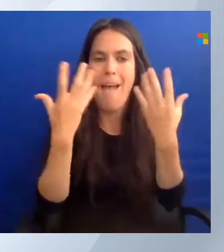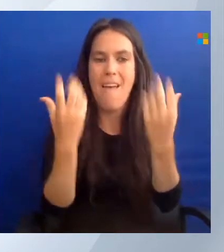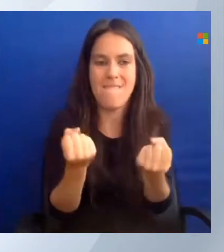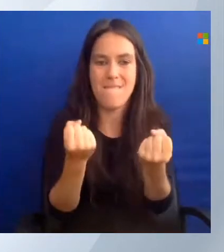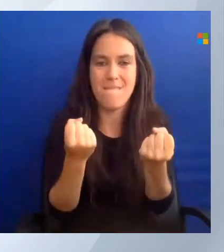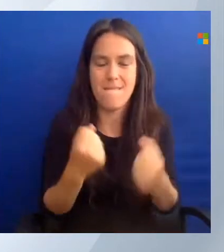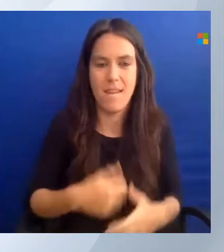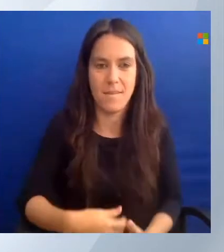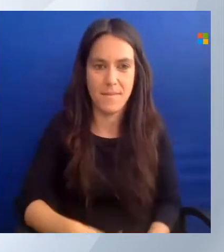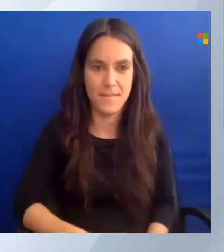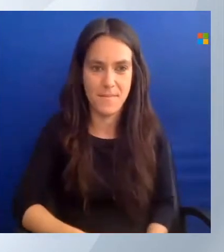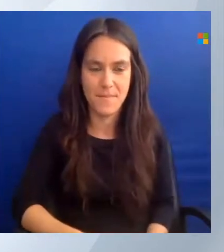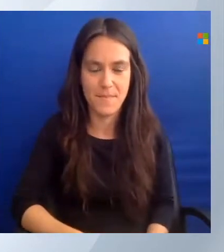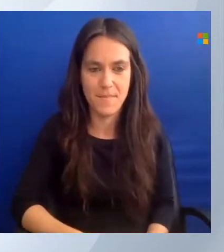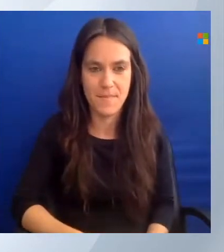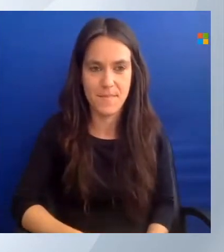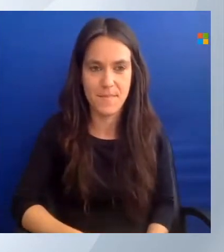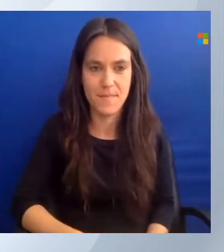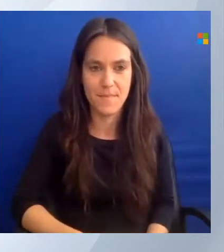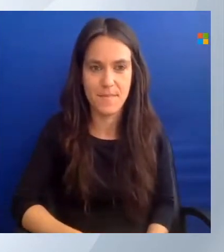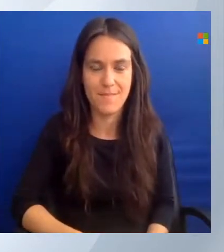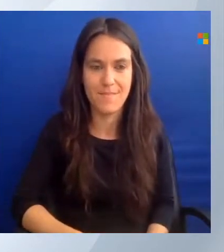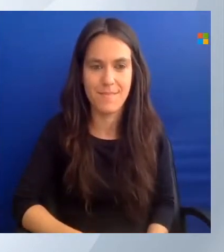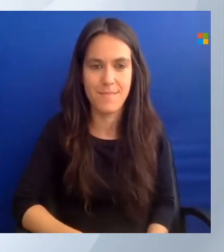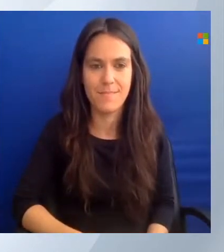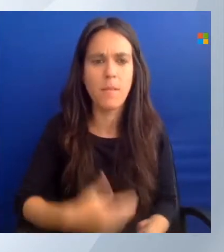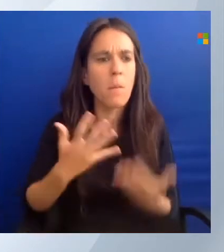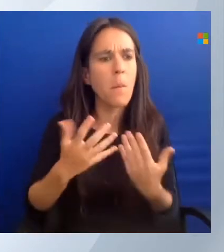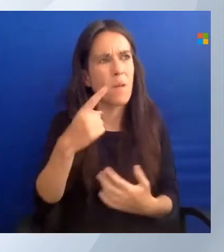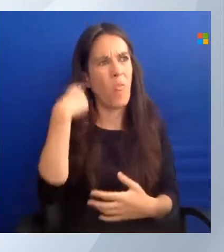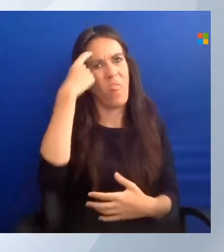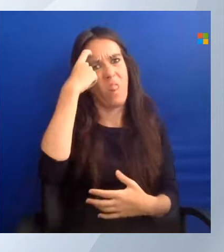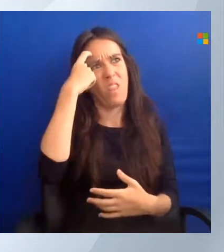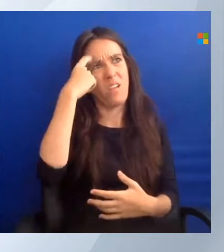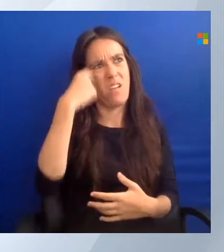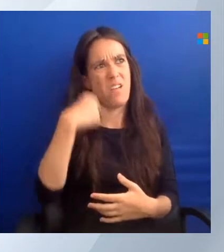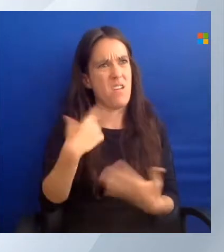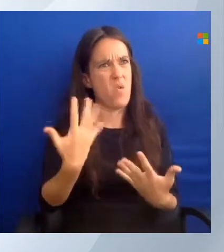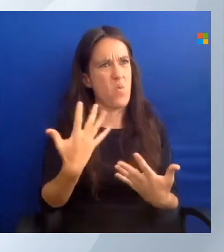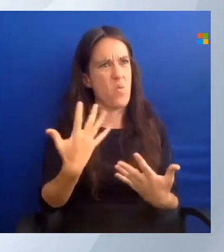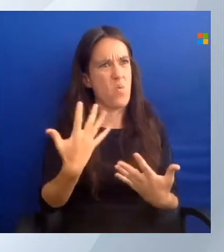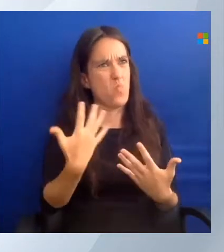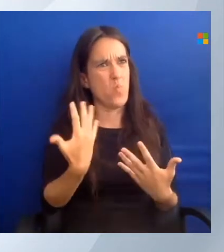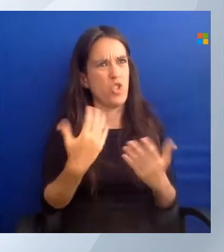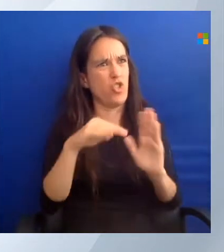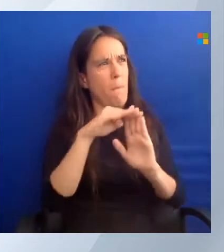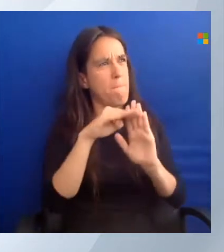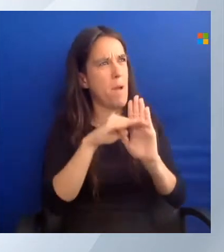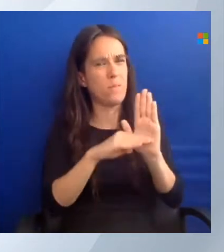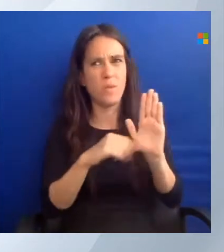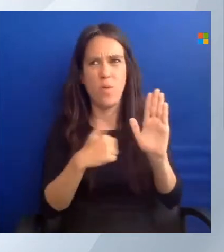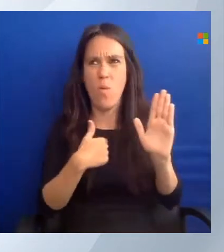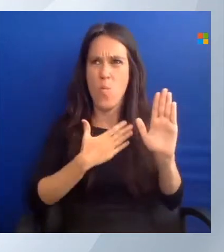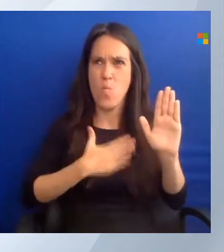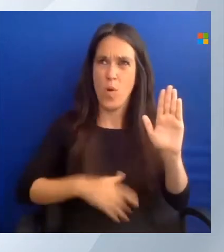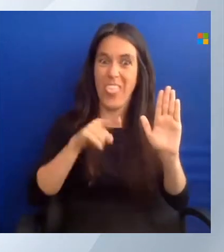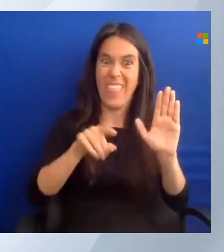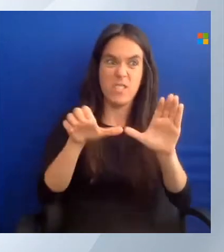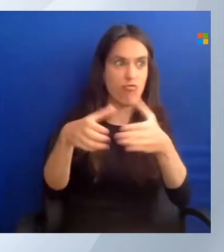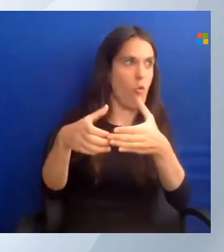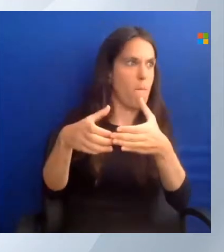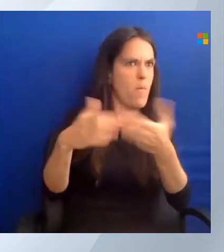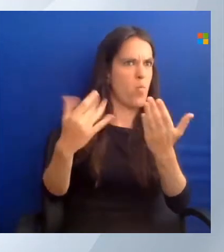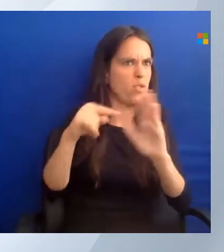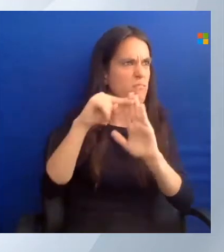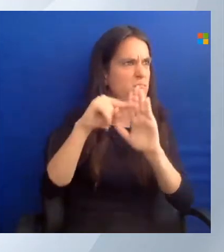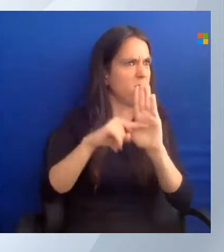And if you're thinking to yourself, well, how do I know what parameters I need and what are necessary? You can